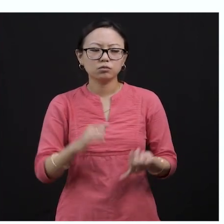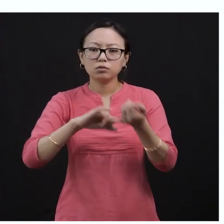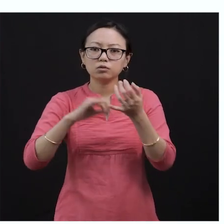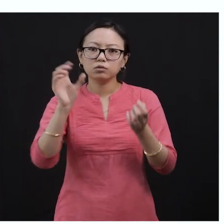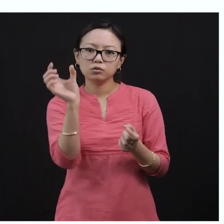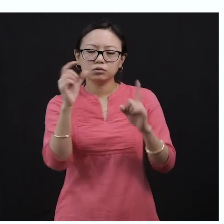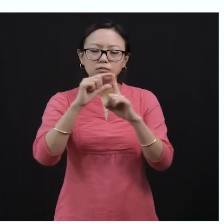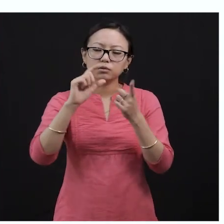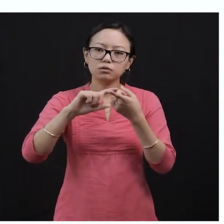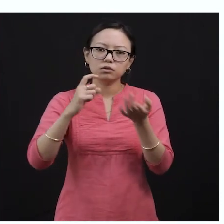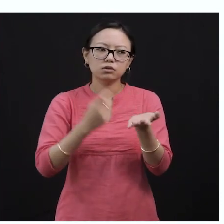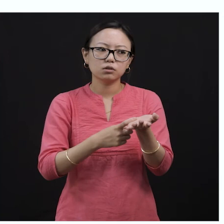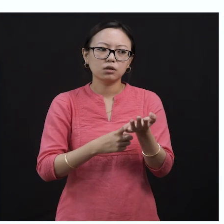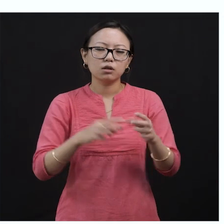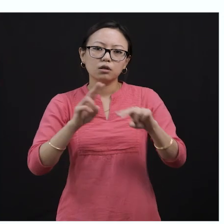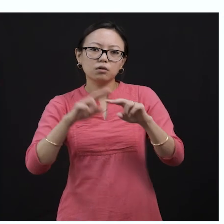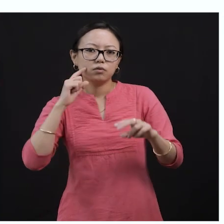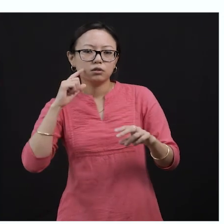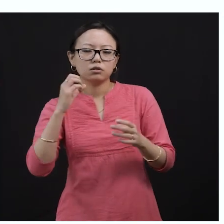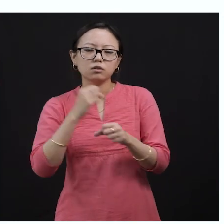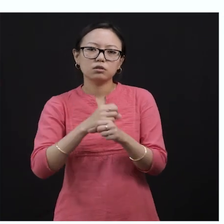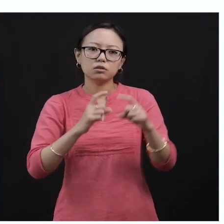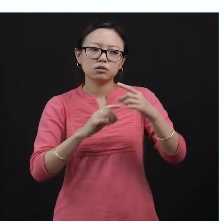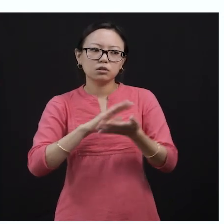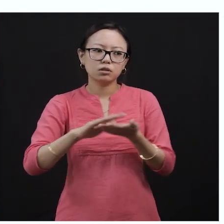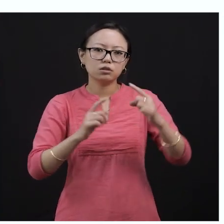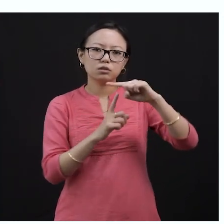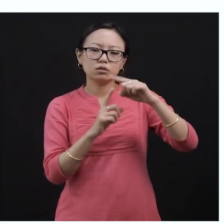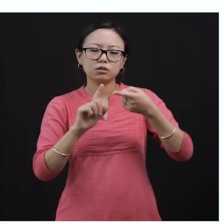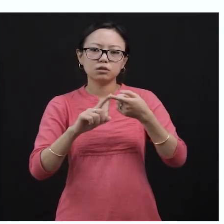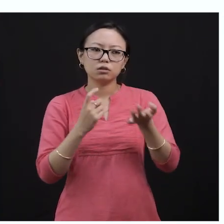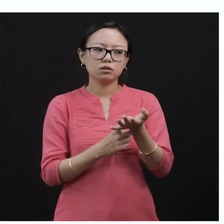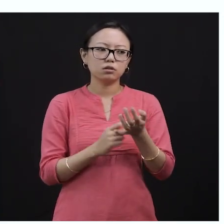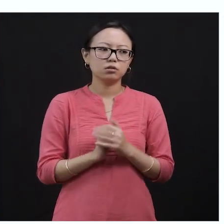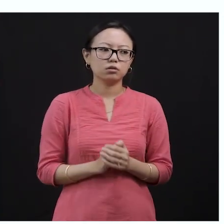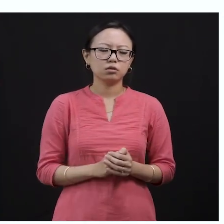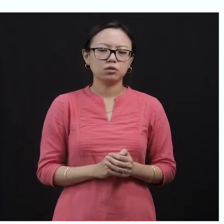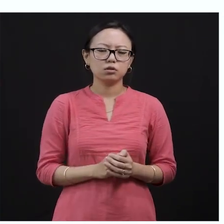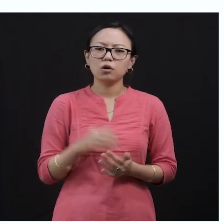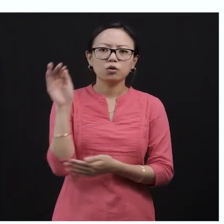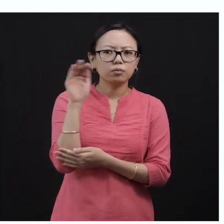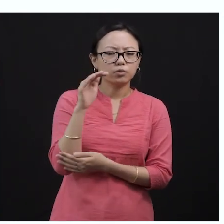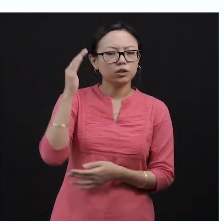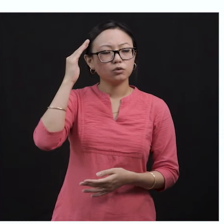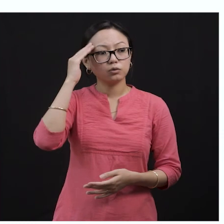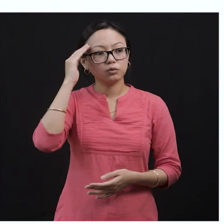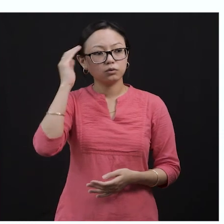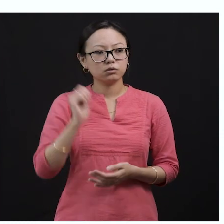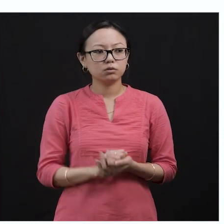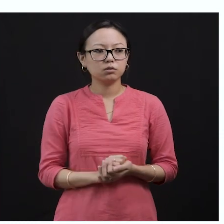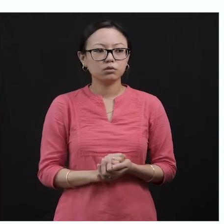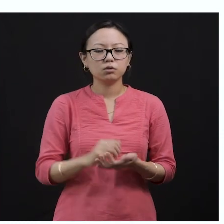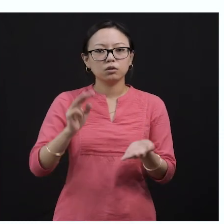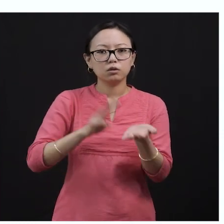stand the venom, that means the poison that comes out of the cobra's mouth. And the cobra knew very well that mangoes is very quick